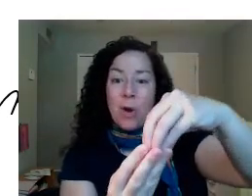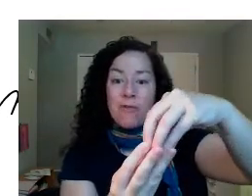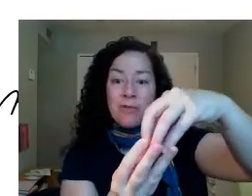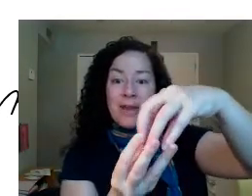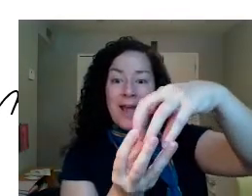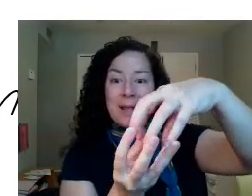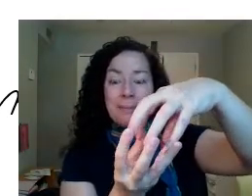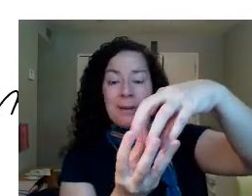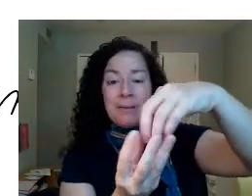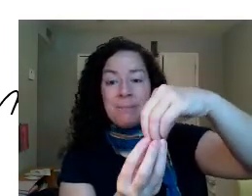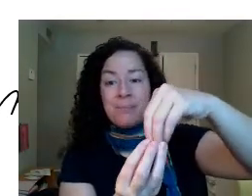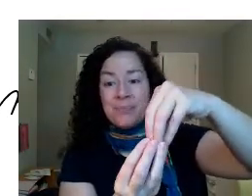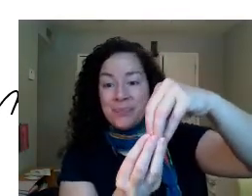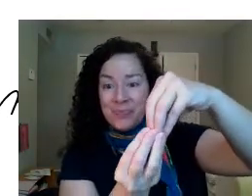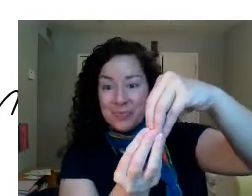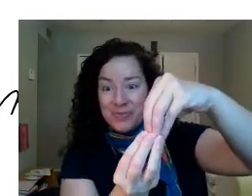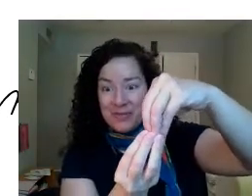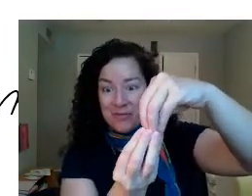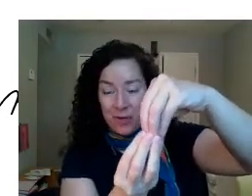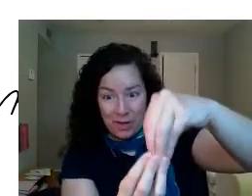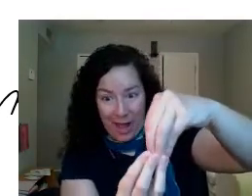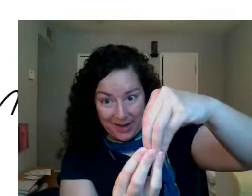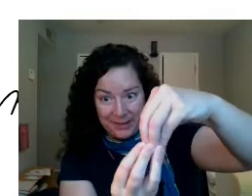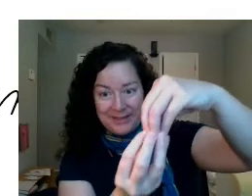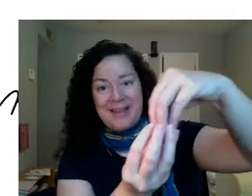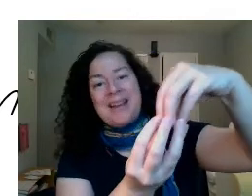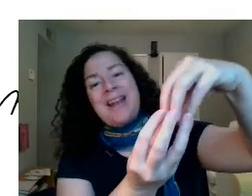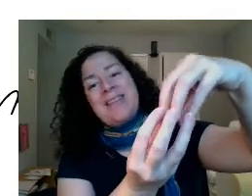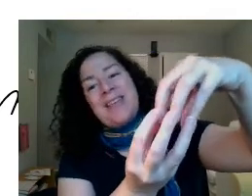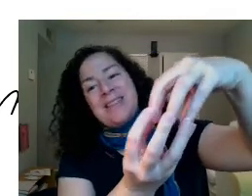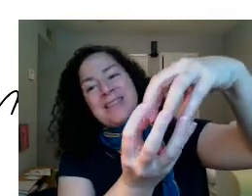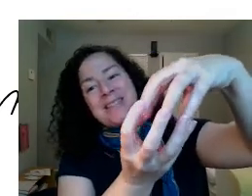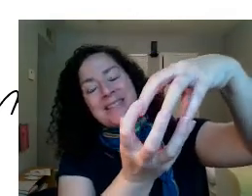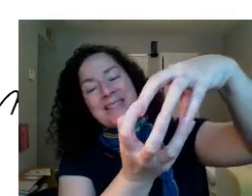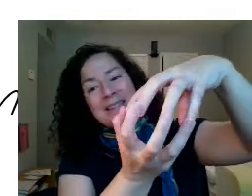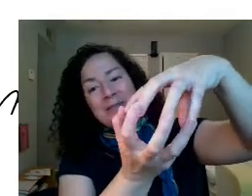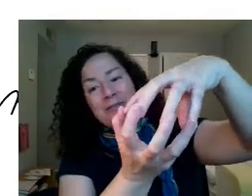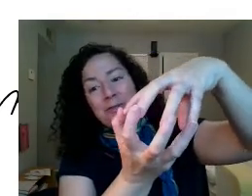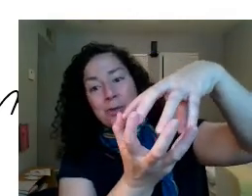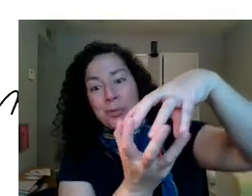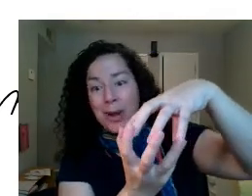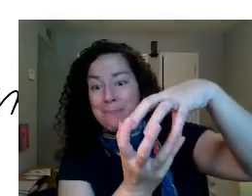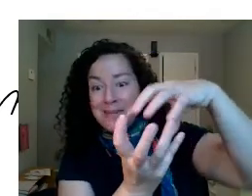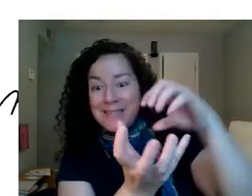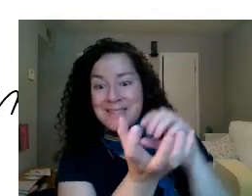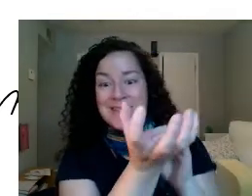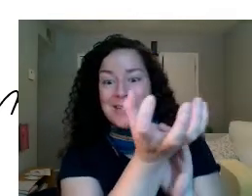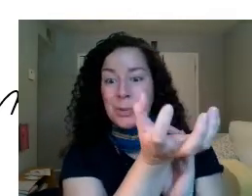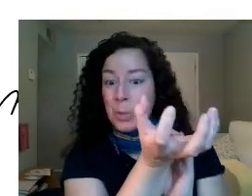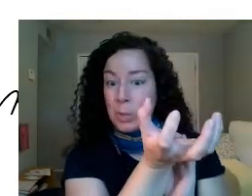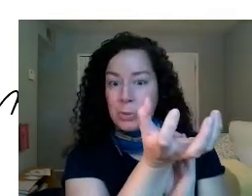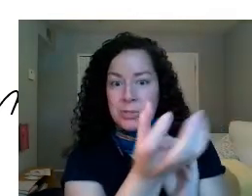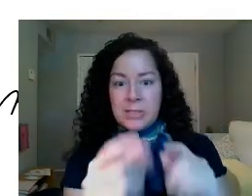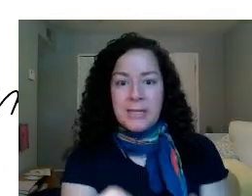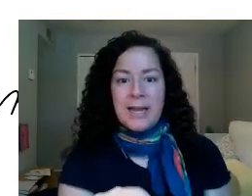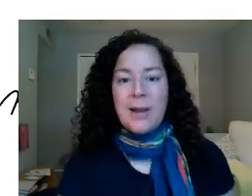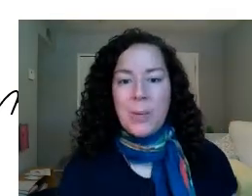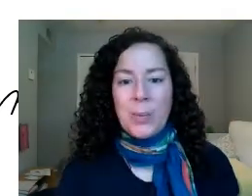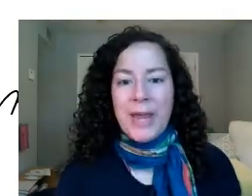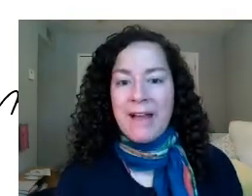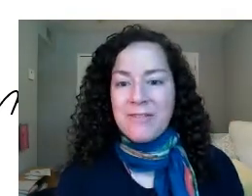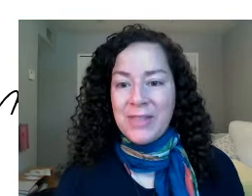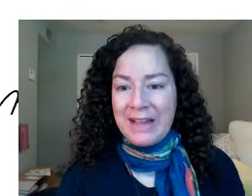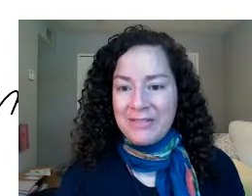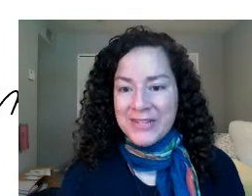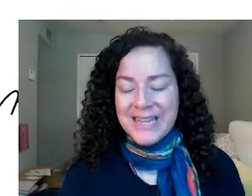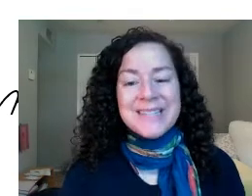ovary has been fertilized, and then the fruit ripens, it grows, and